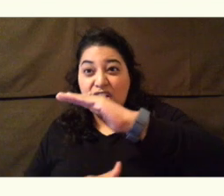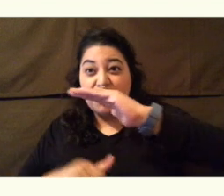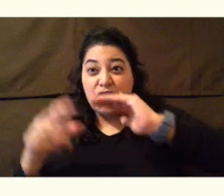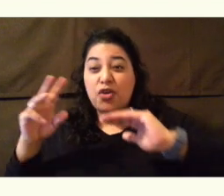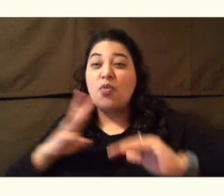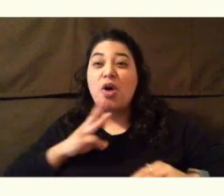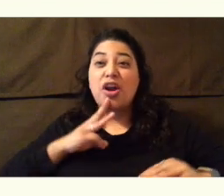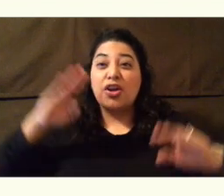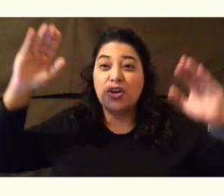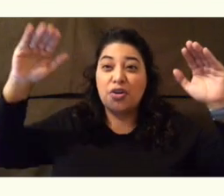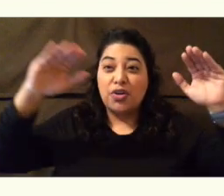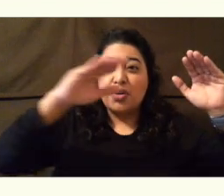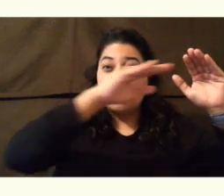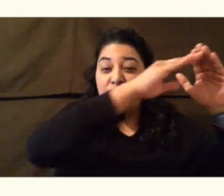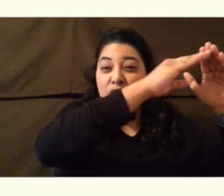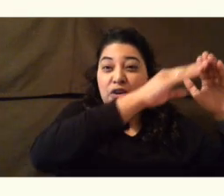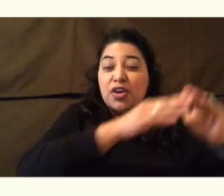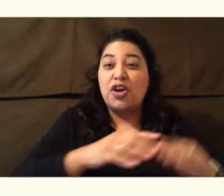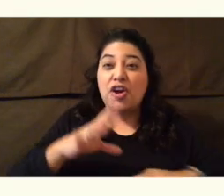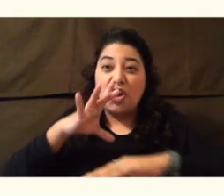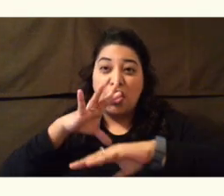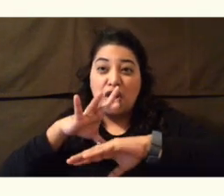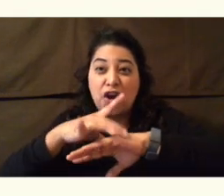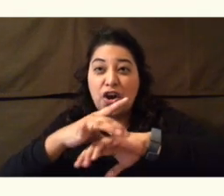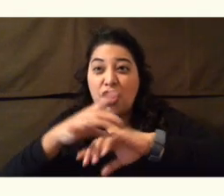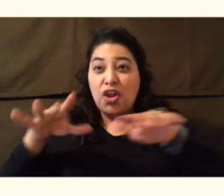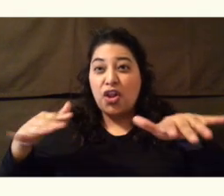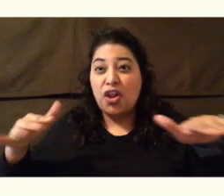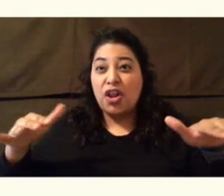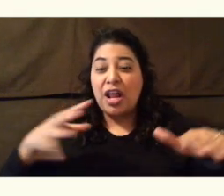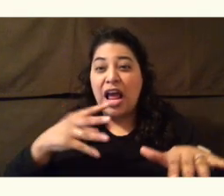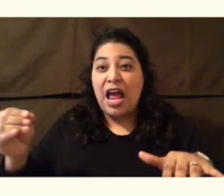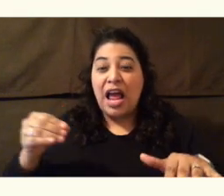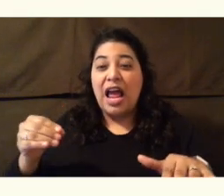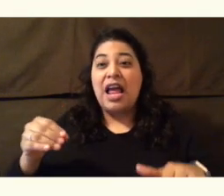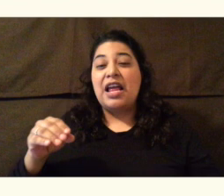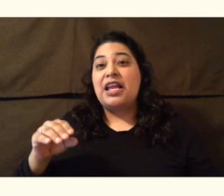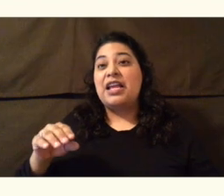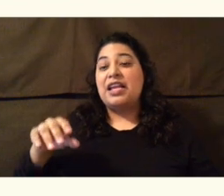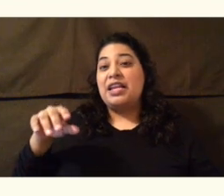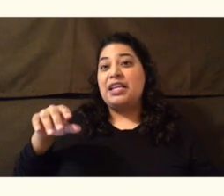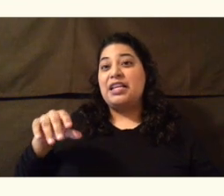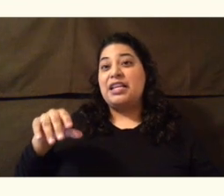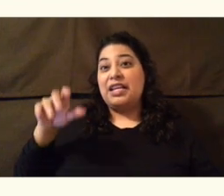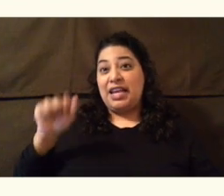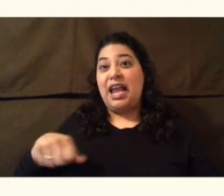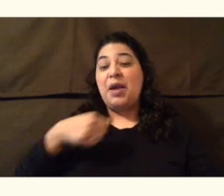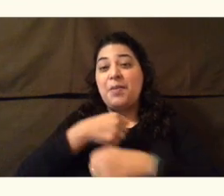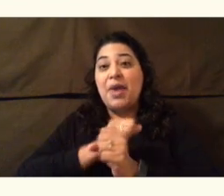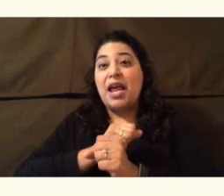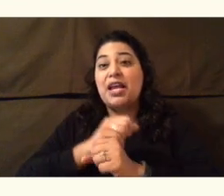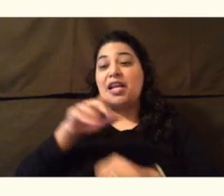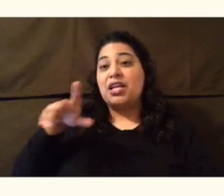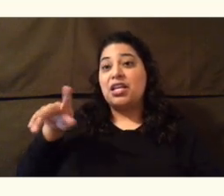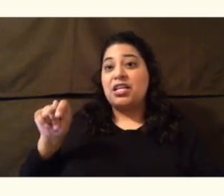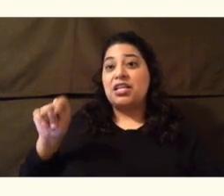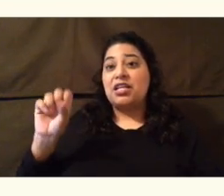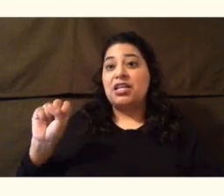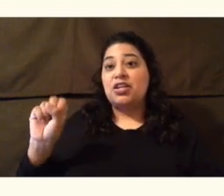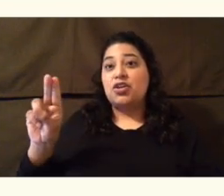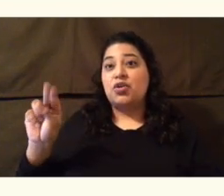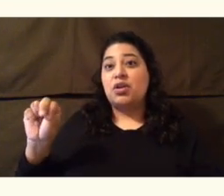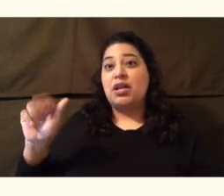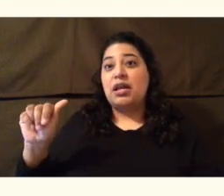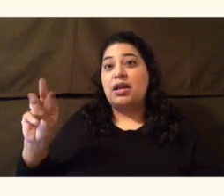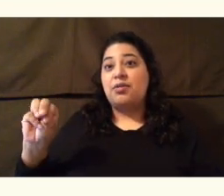Earthquakes and volcanic eruptions in the ocean can cause tsunamis. A tsunami is a